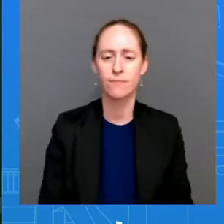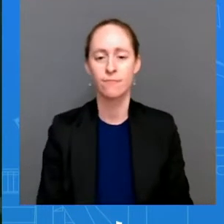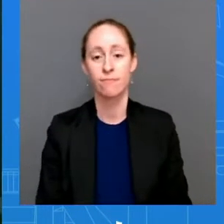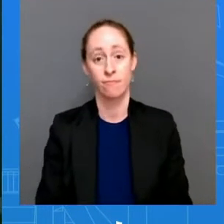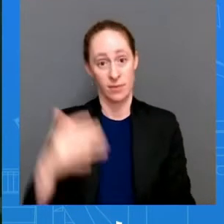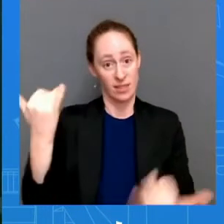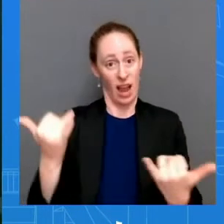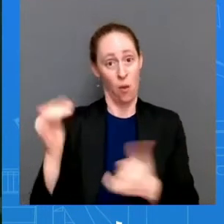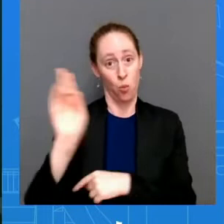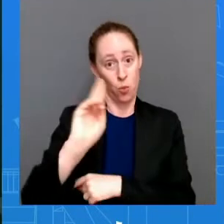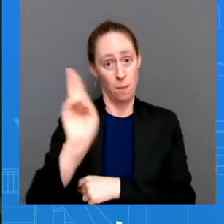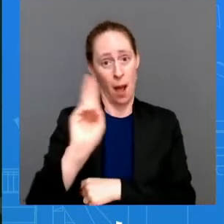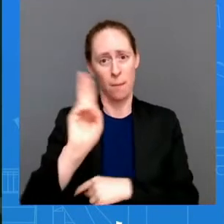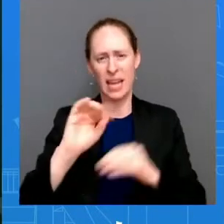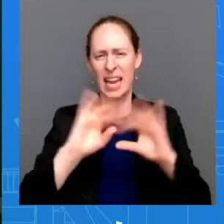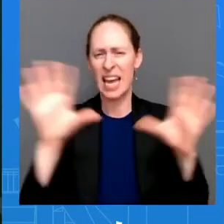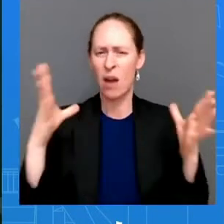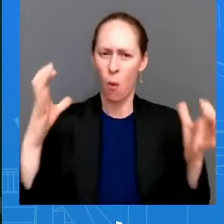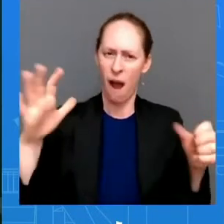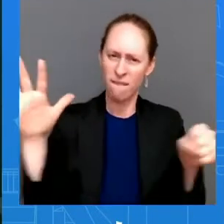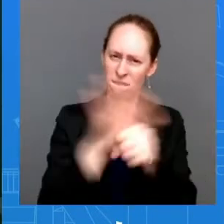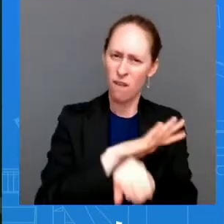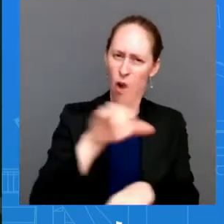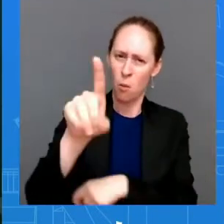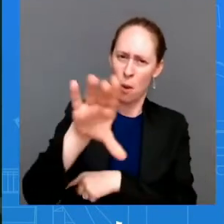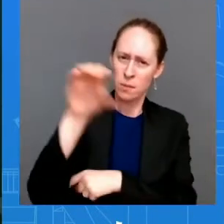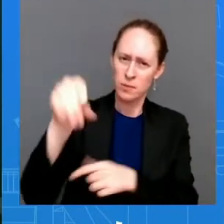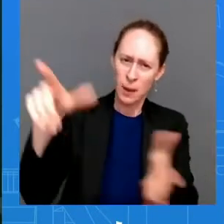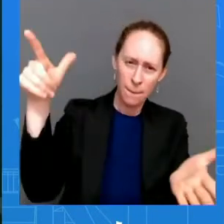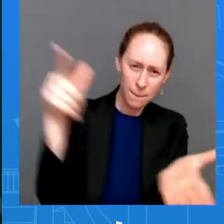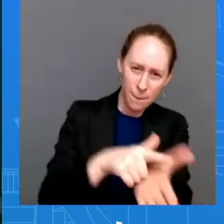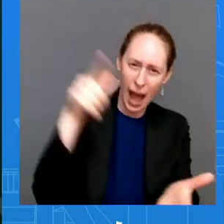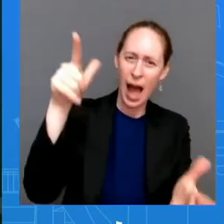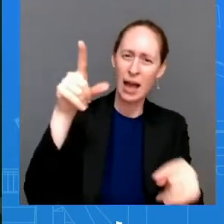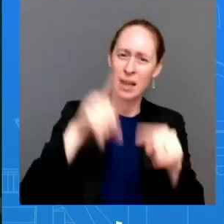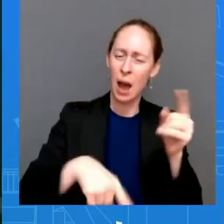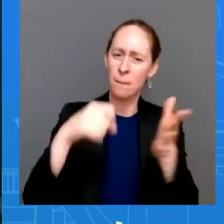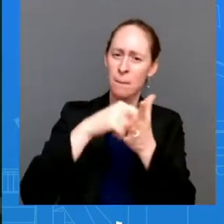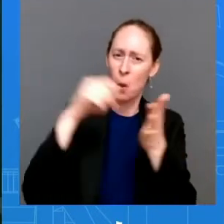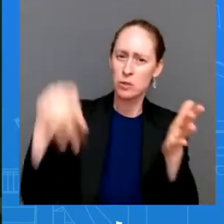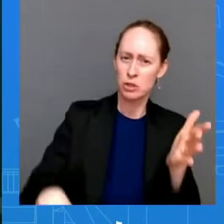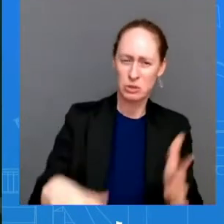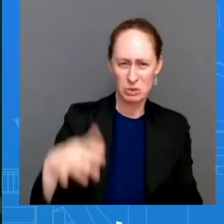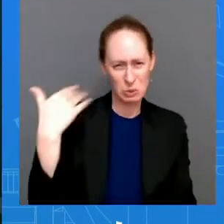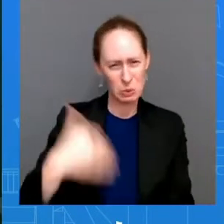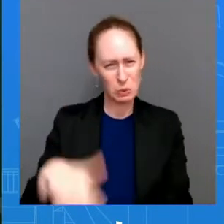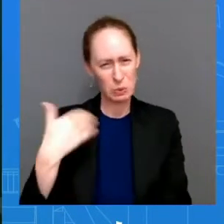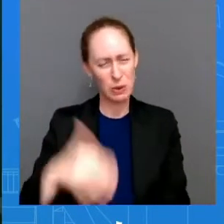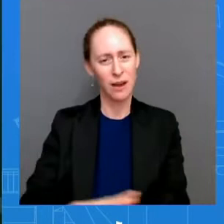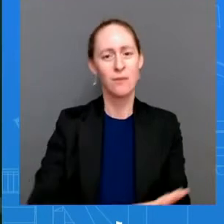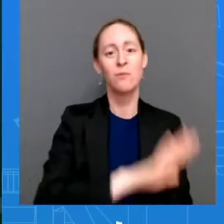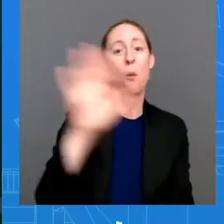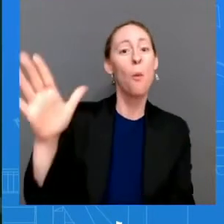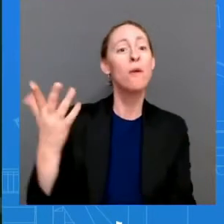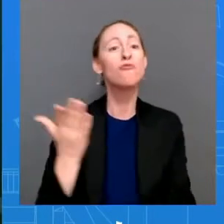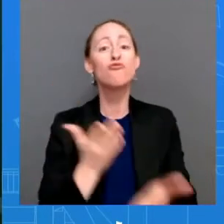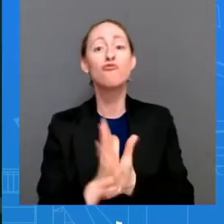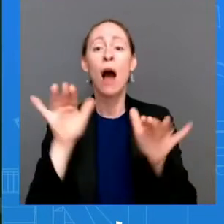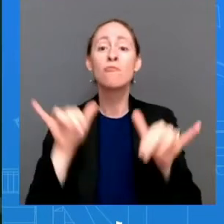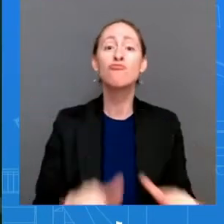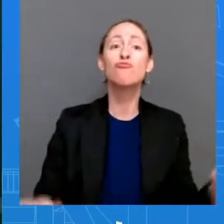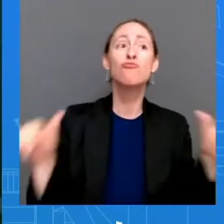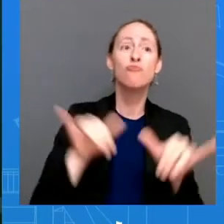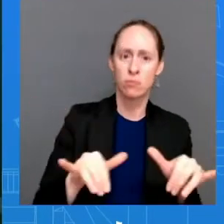on fundamental rights versus standing up for the rights americans have been entitled to for almost 50